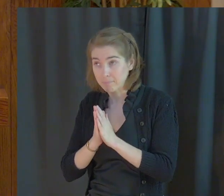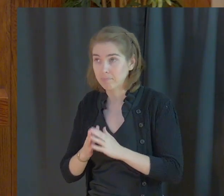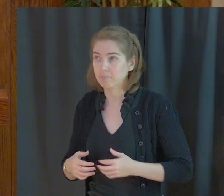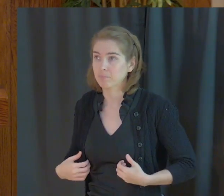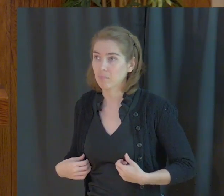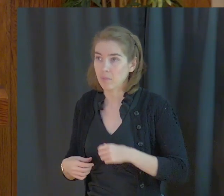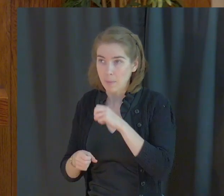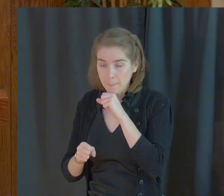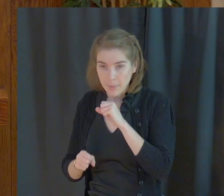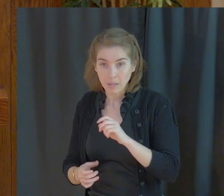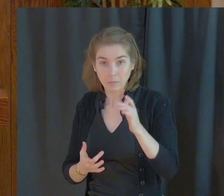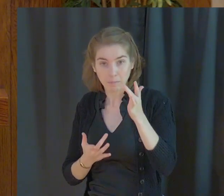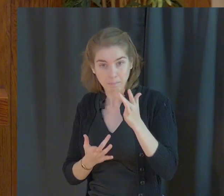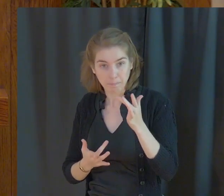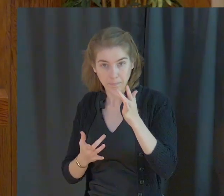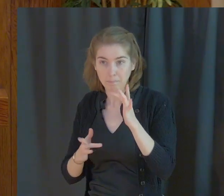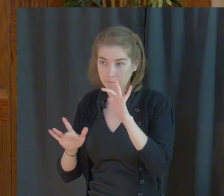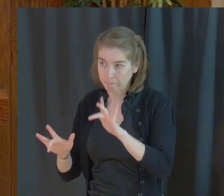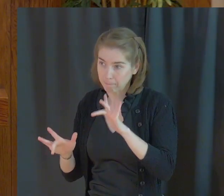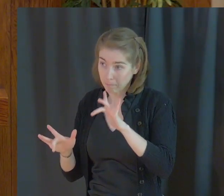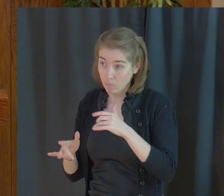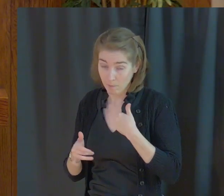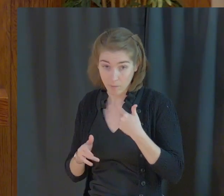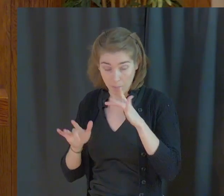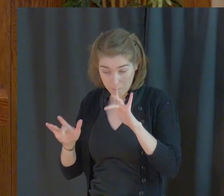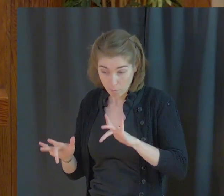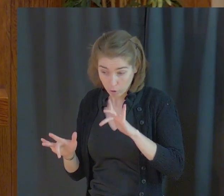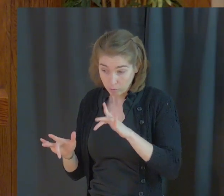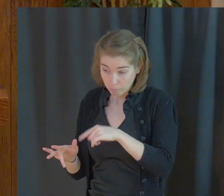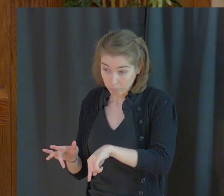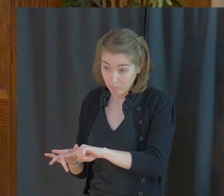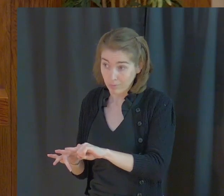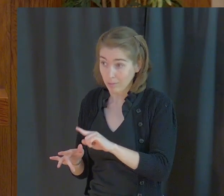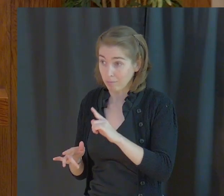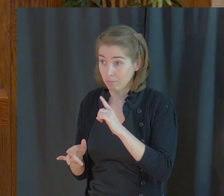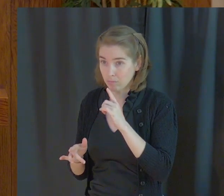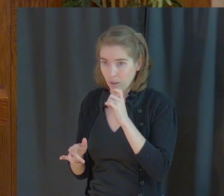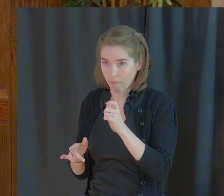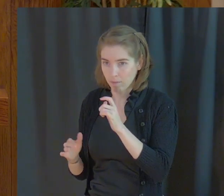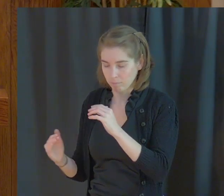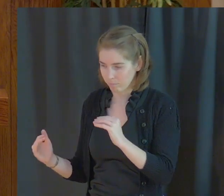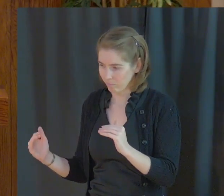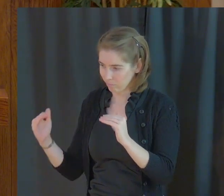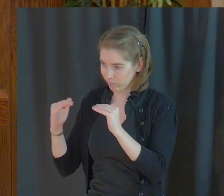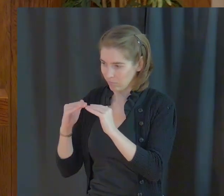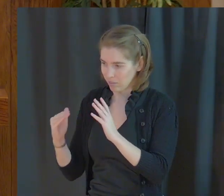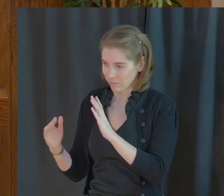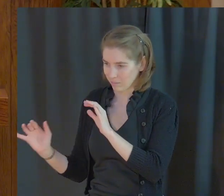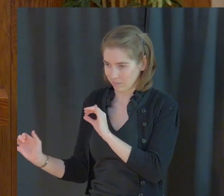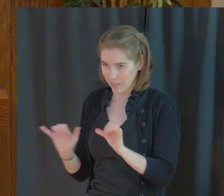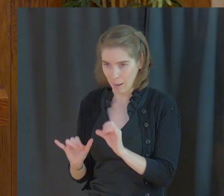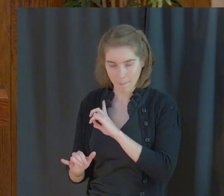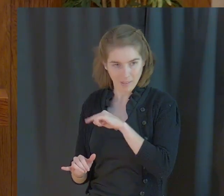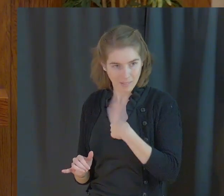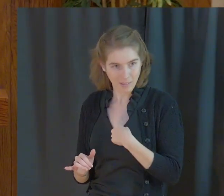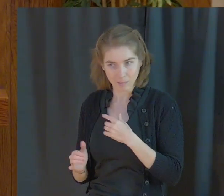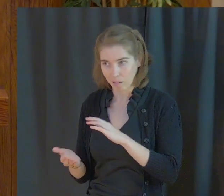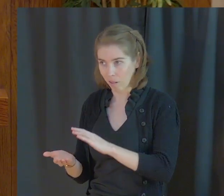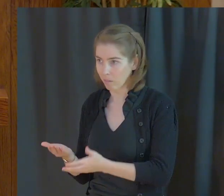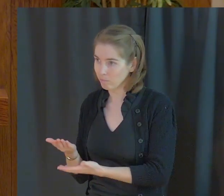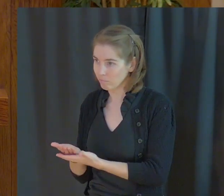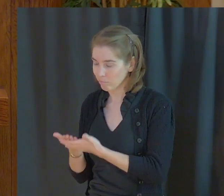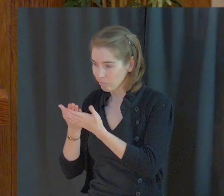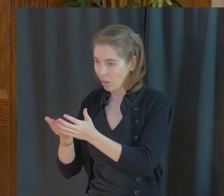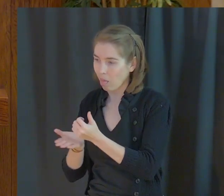blessed are the merciful are we having mercy on those that are less fortunate than us and give a helping hand to